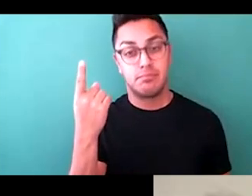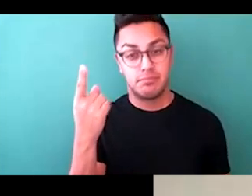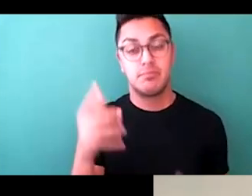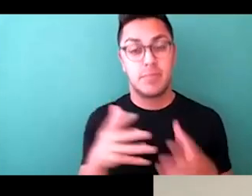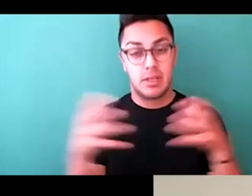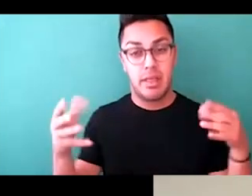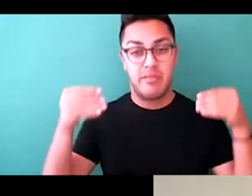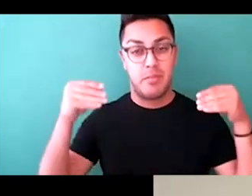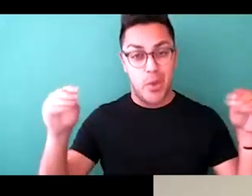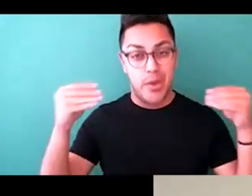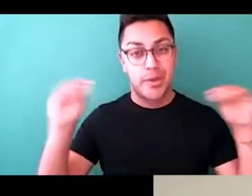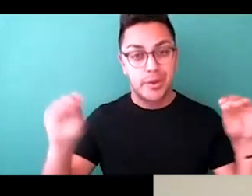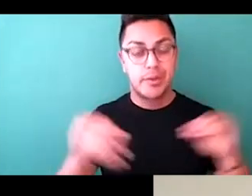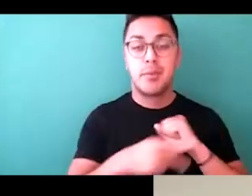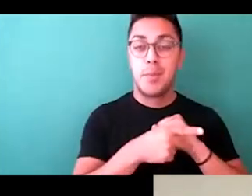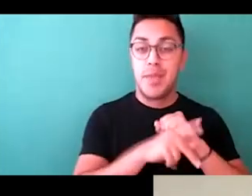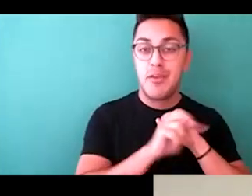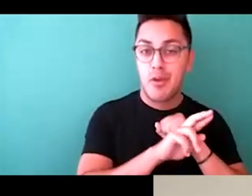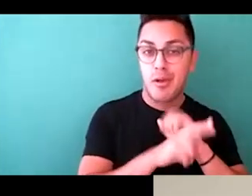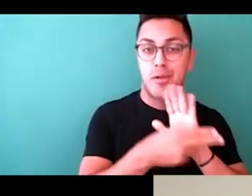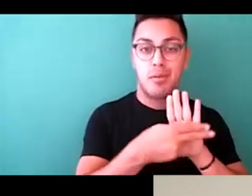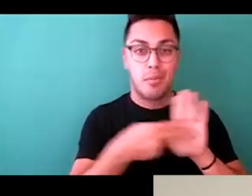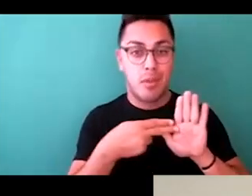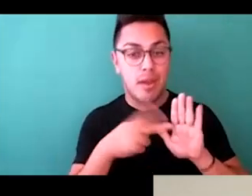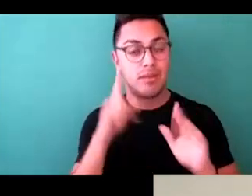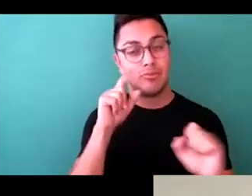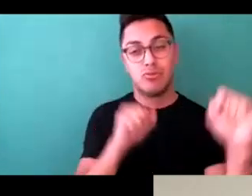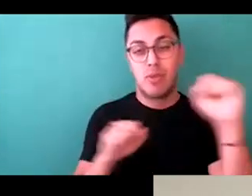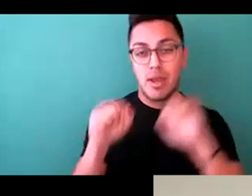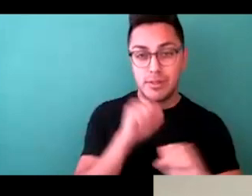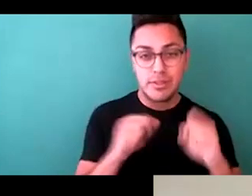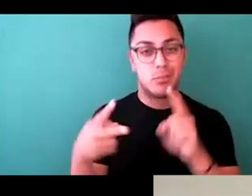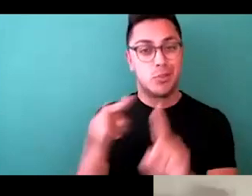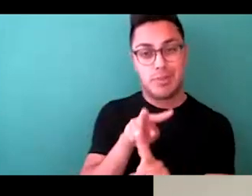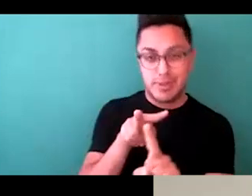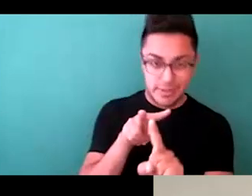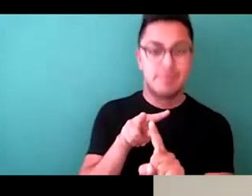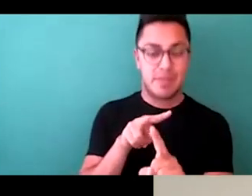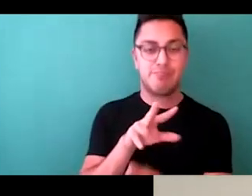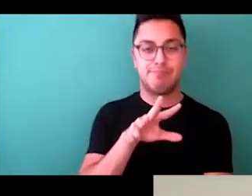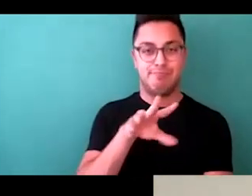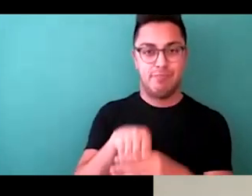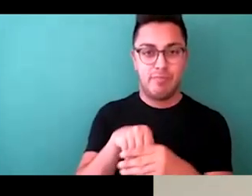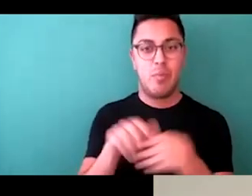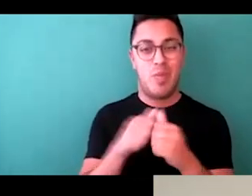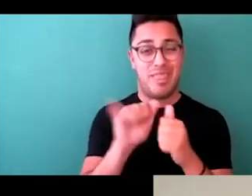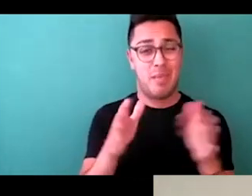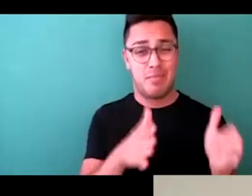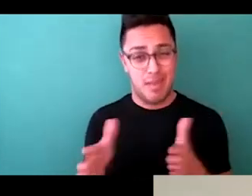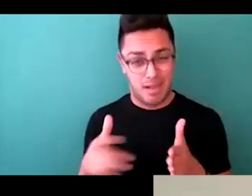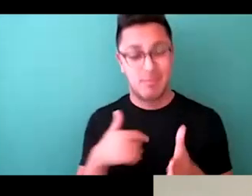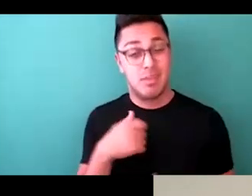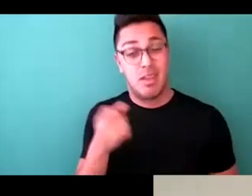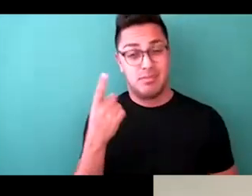PR branding strategy perspectives that go behind that because I used to be me sitting